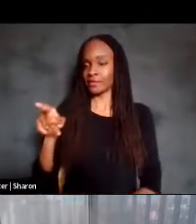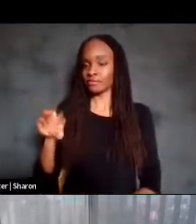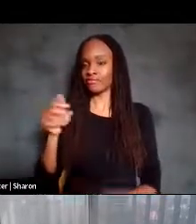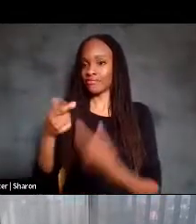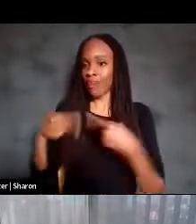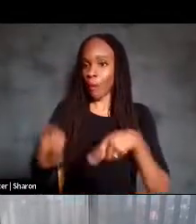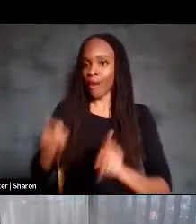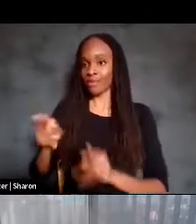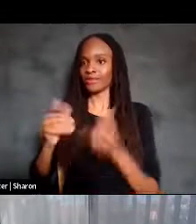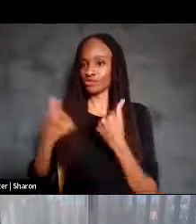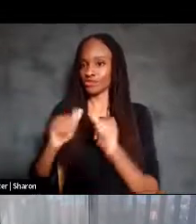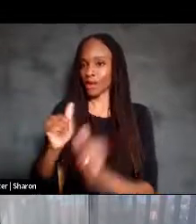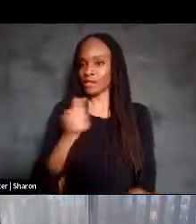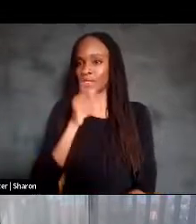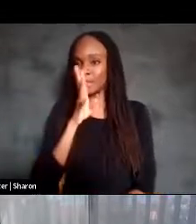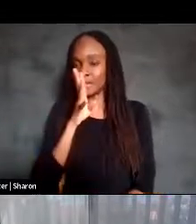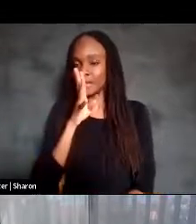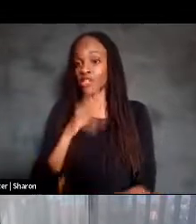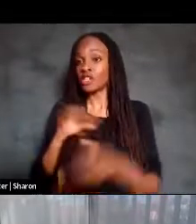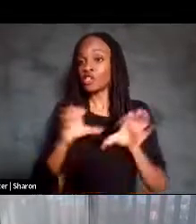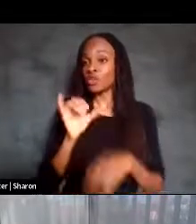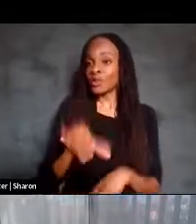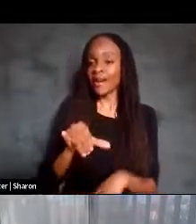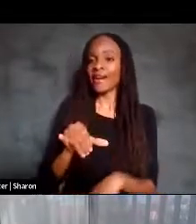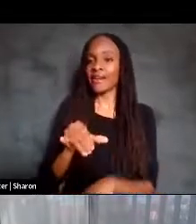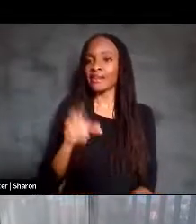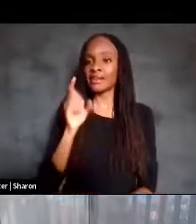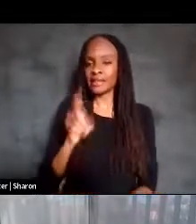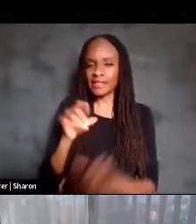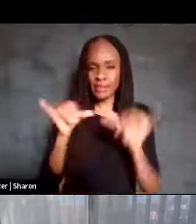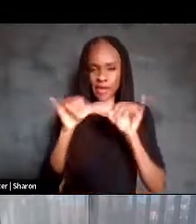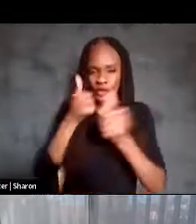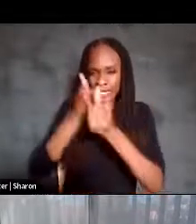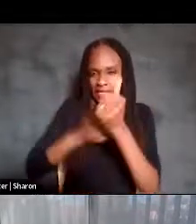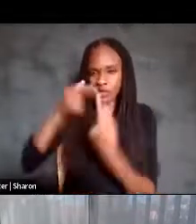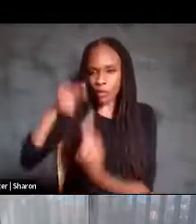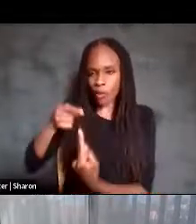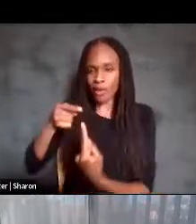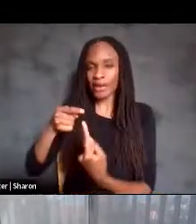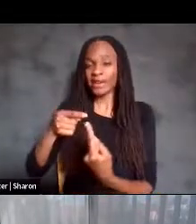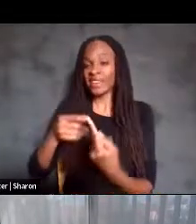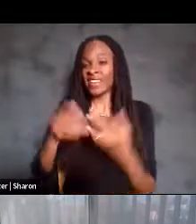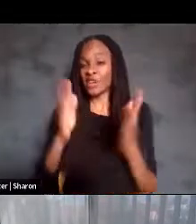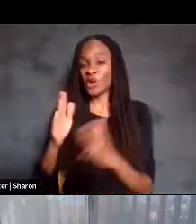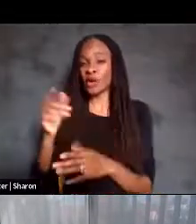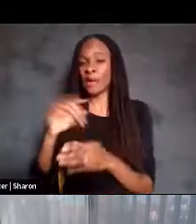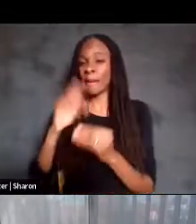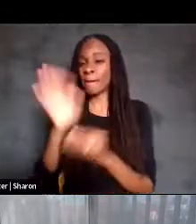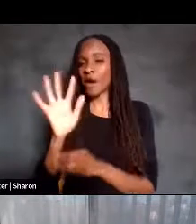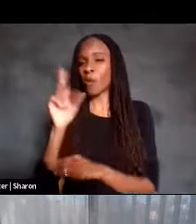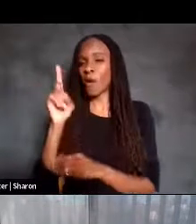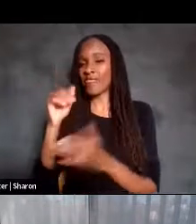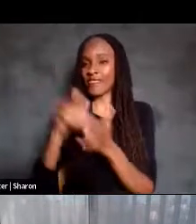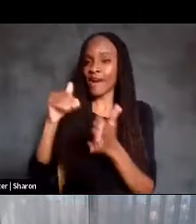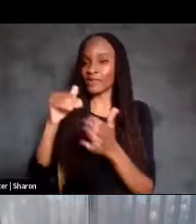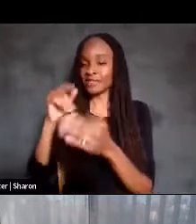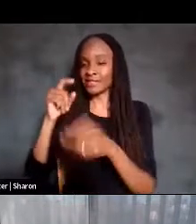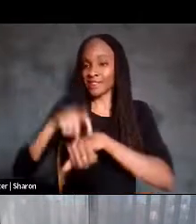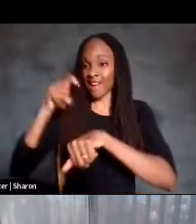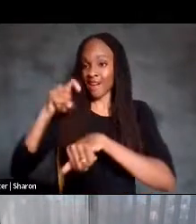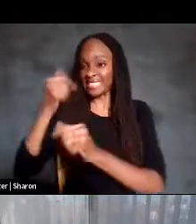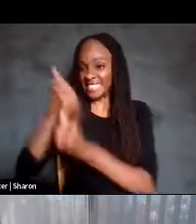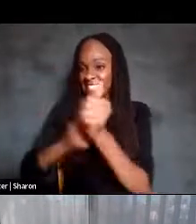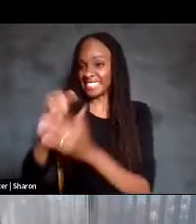So to do this, we have to measure each of these points kind of on the order of about 1000 times a second, which is fast enough to kind of